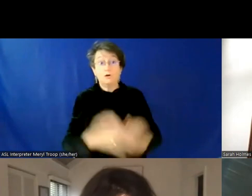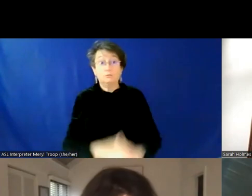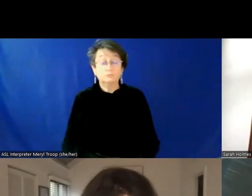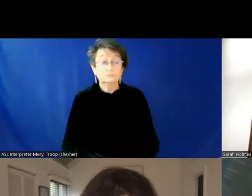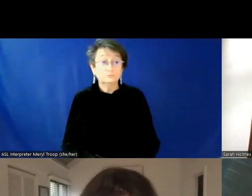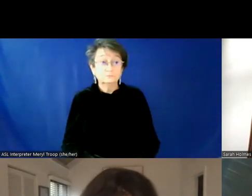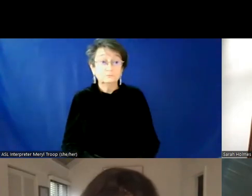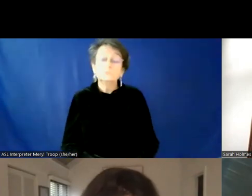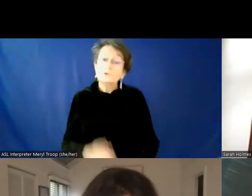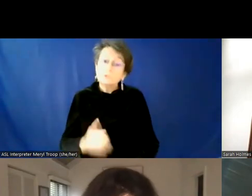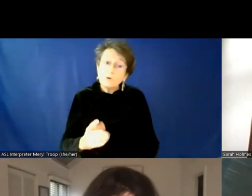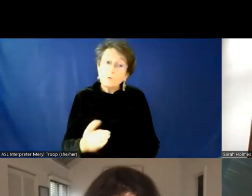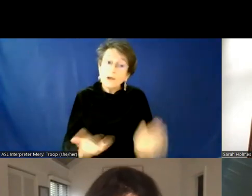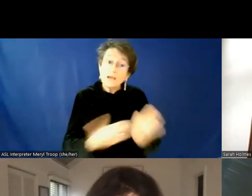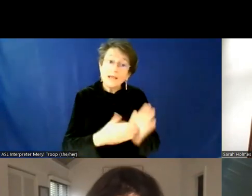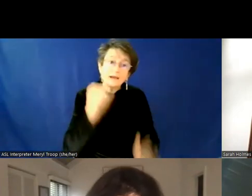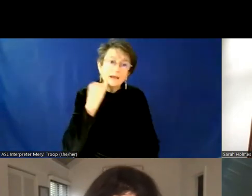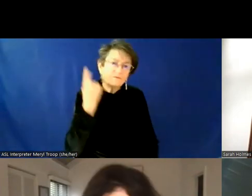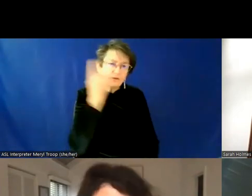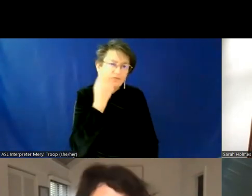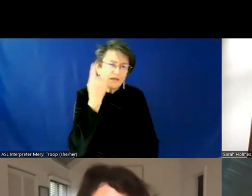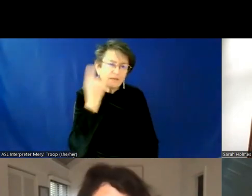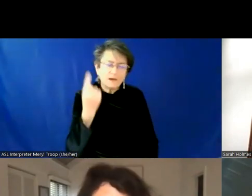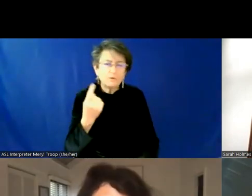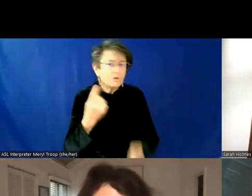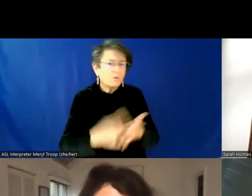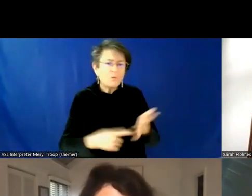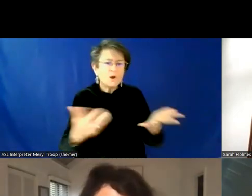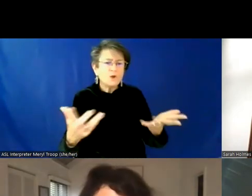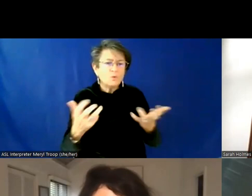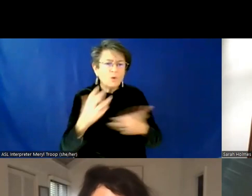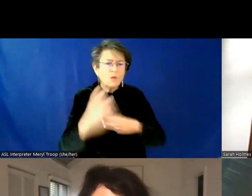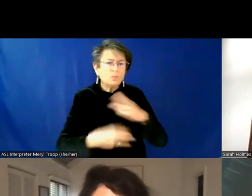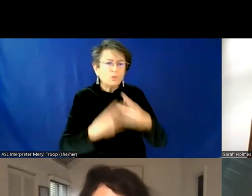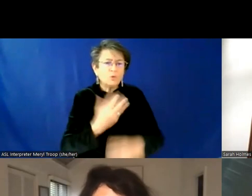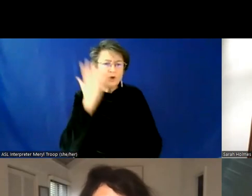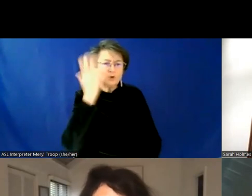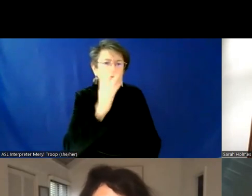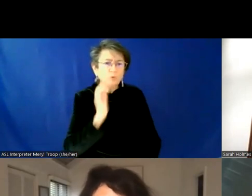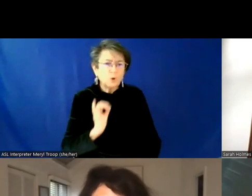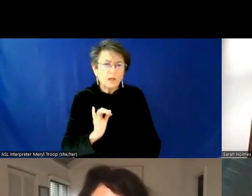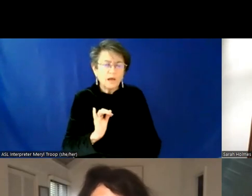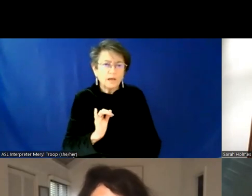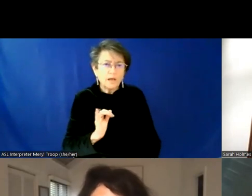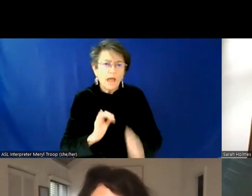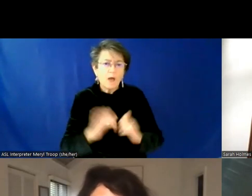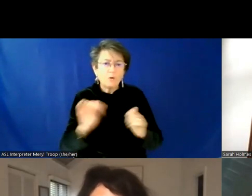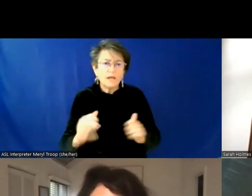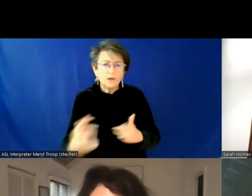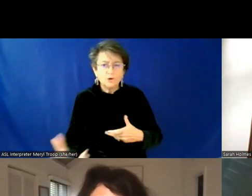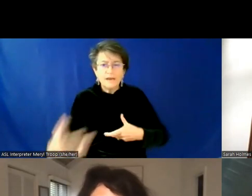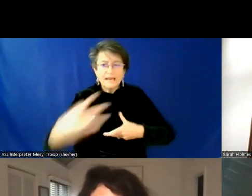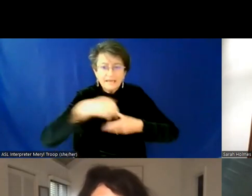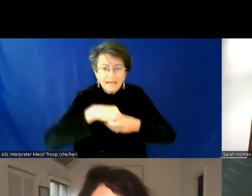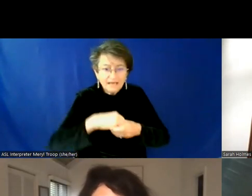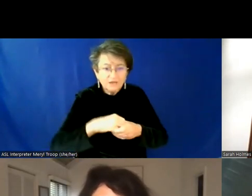I think if you're thinking about what do you want the world to look like and how are you able to engage it to be better, our